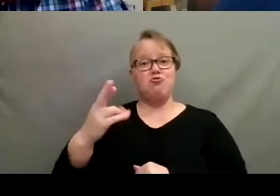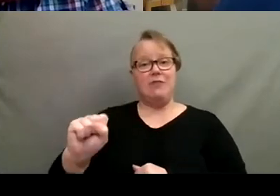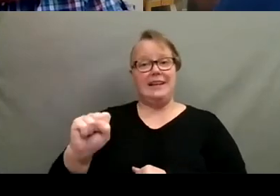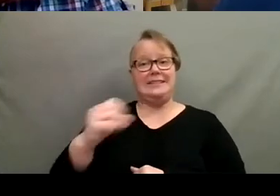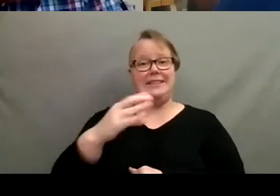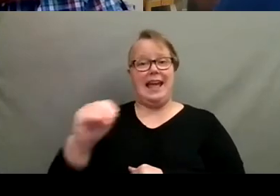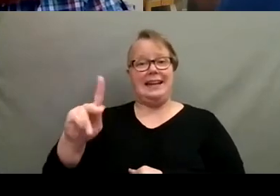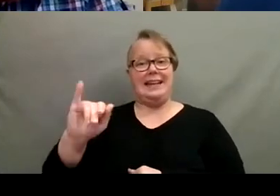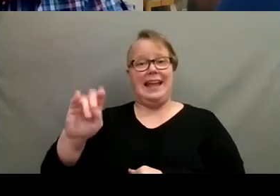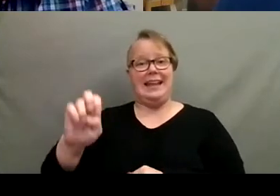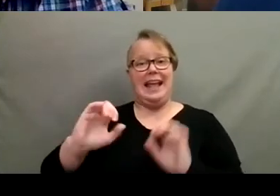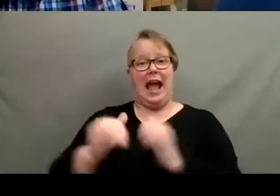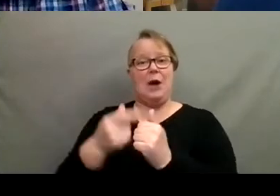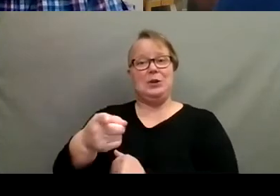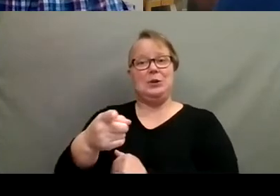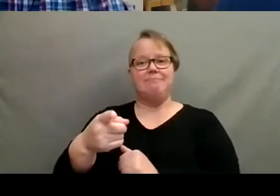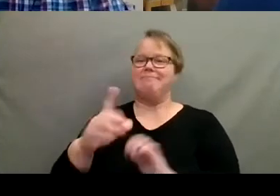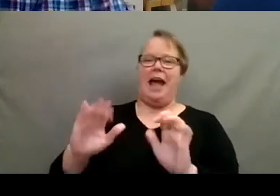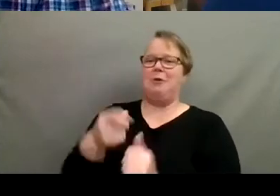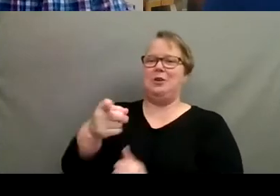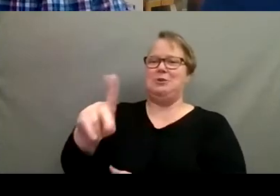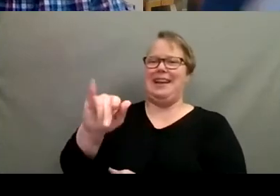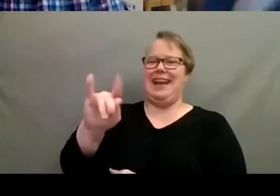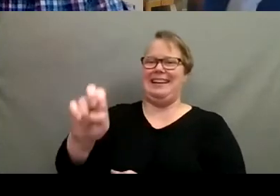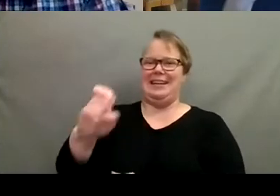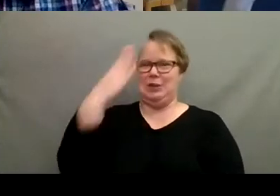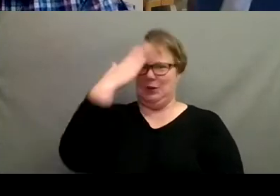You know, how are you doing, Katie? You know how I'm doing.